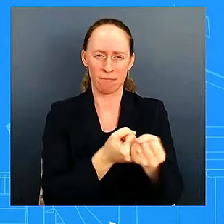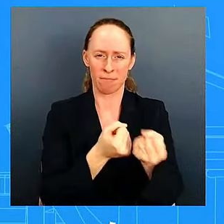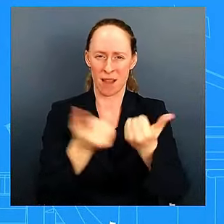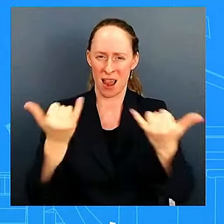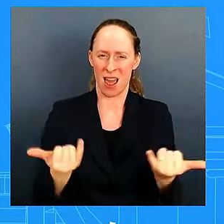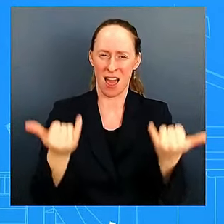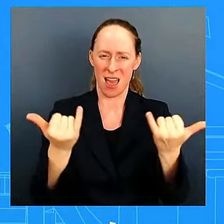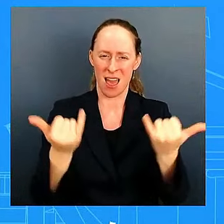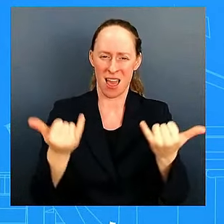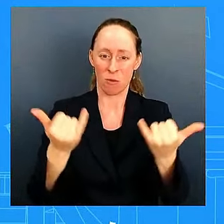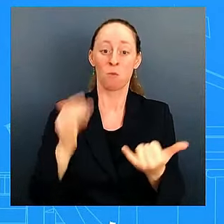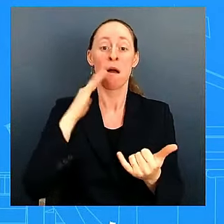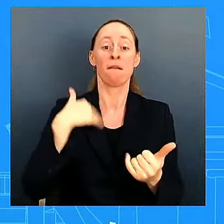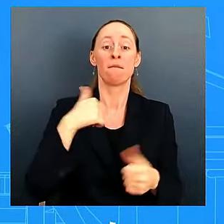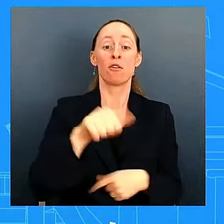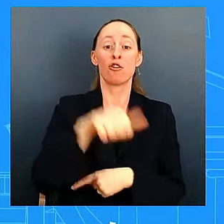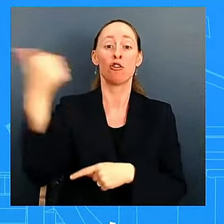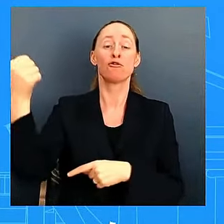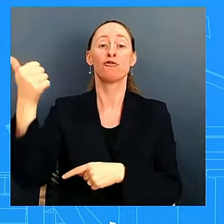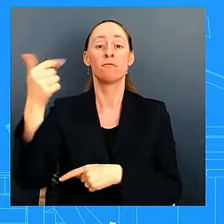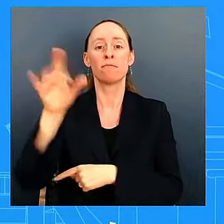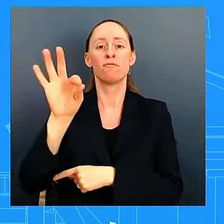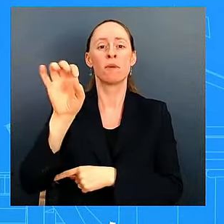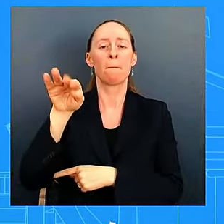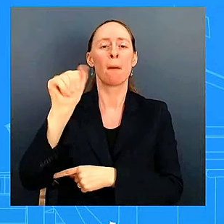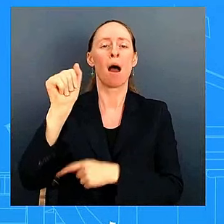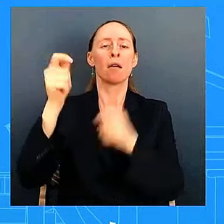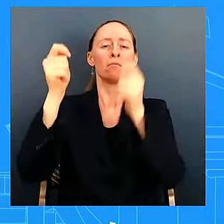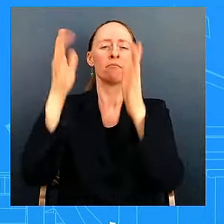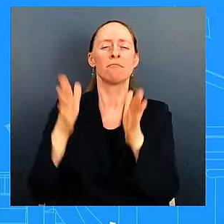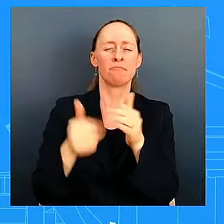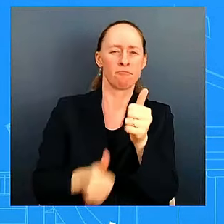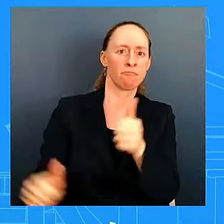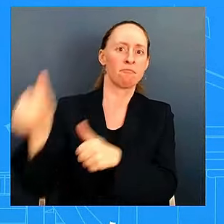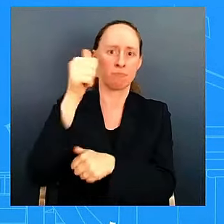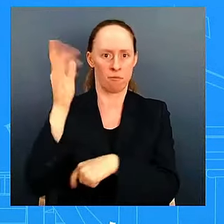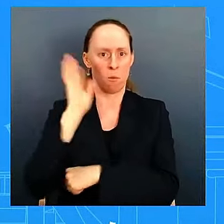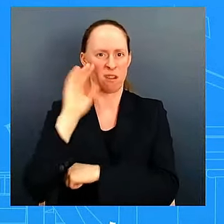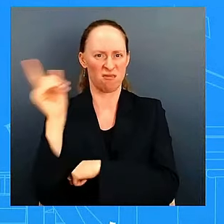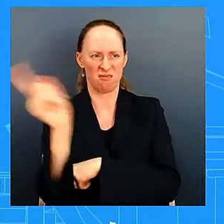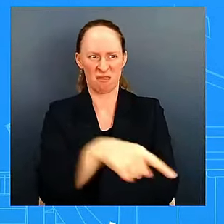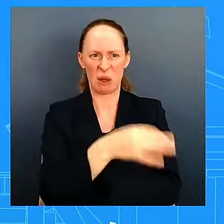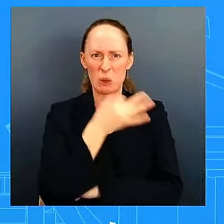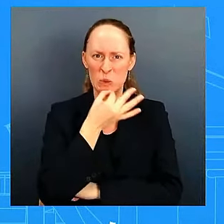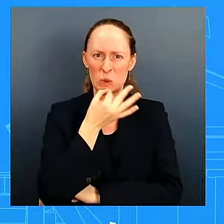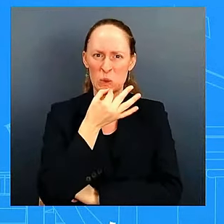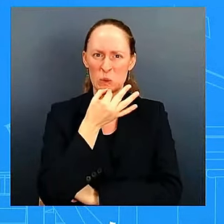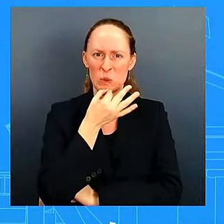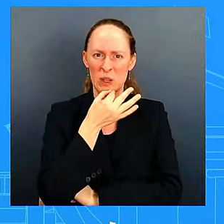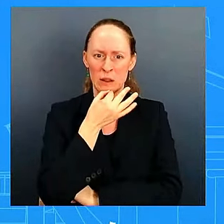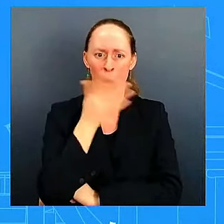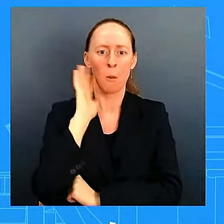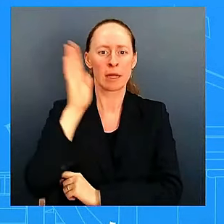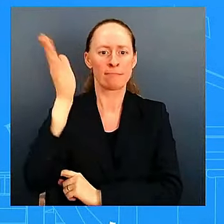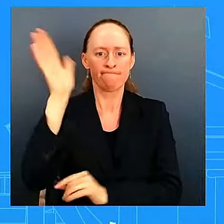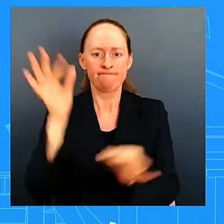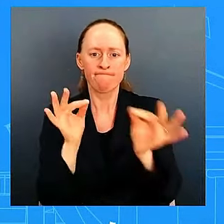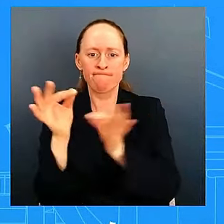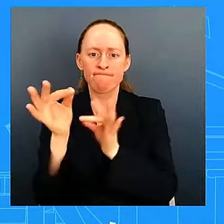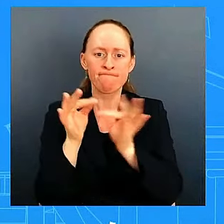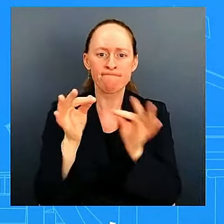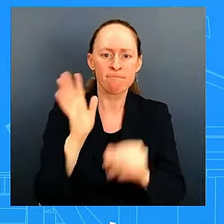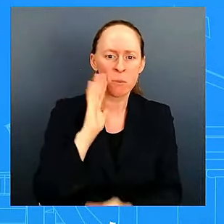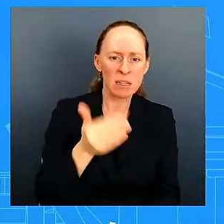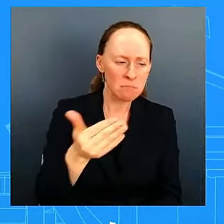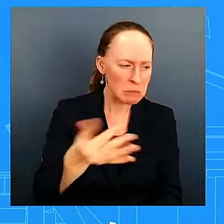governor north carolina pardon me governor in about 30 minutes or so and going to talk about what they see and what the federal